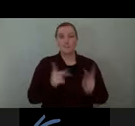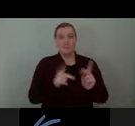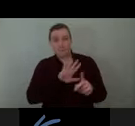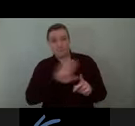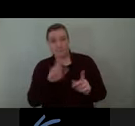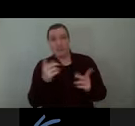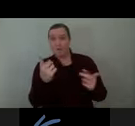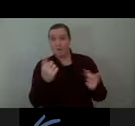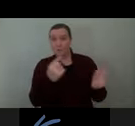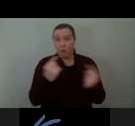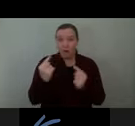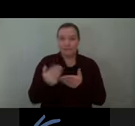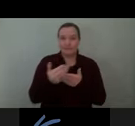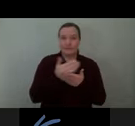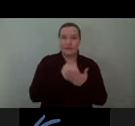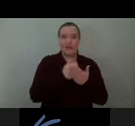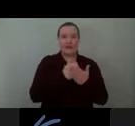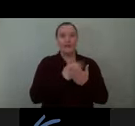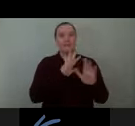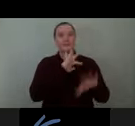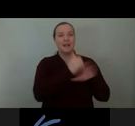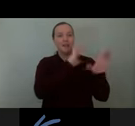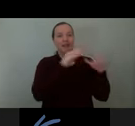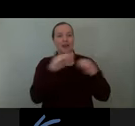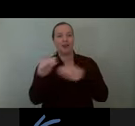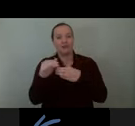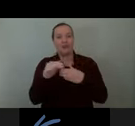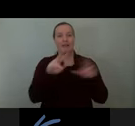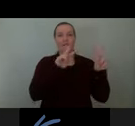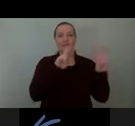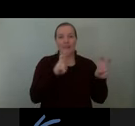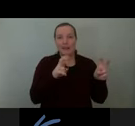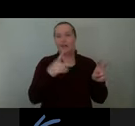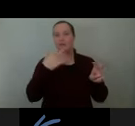and color to create this mosaic of waterfront experiences